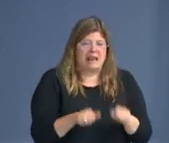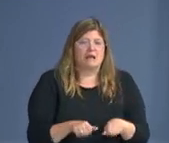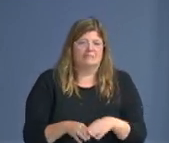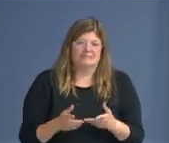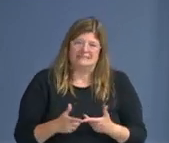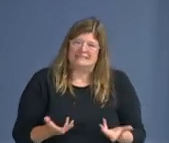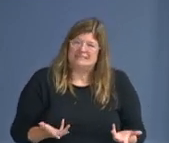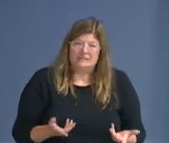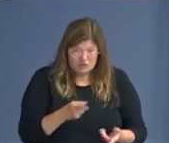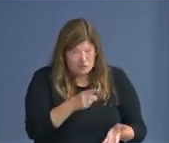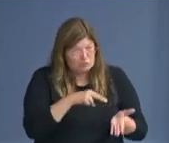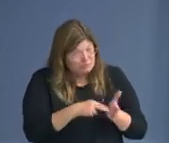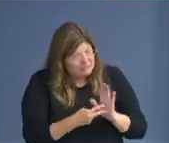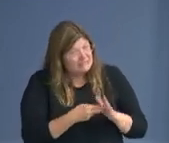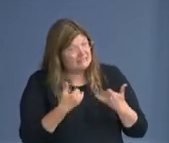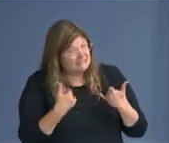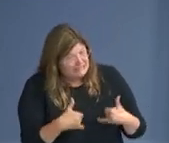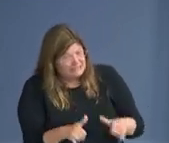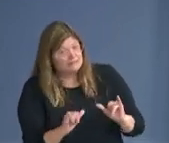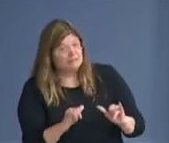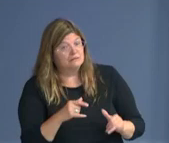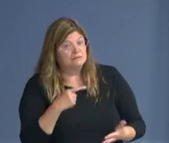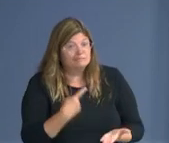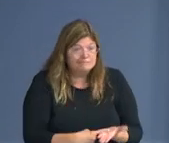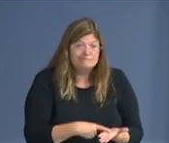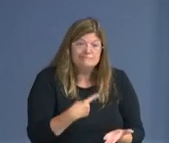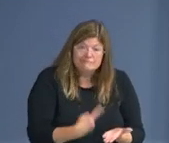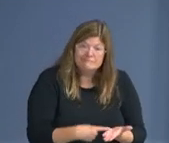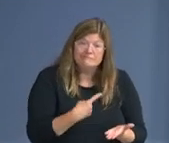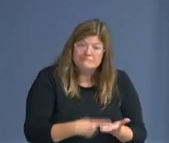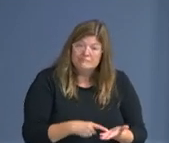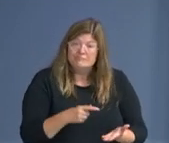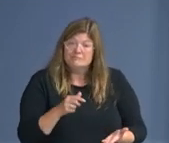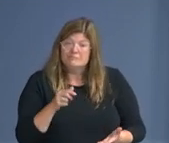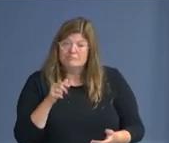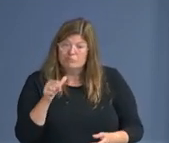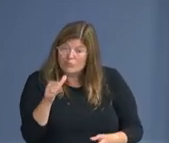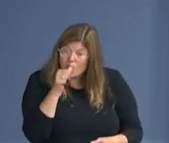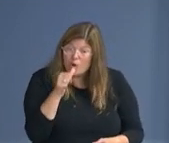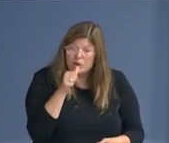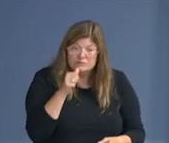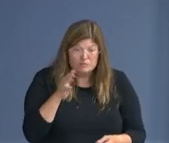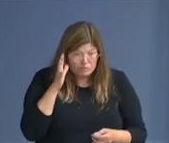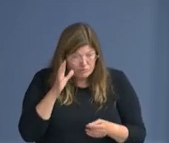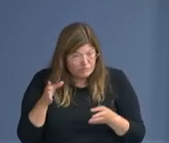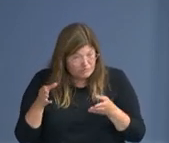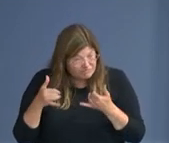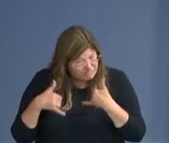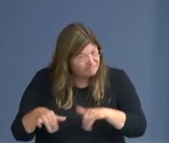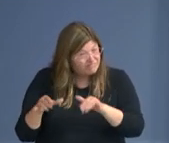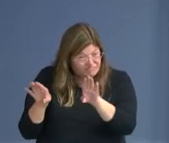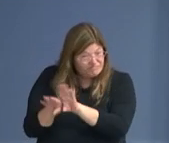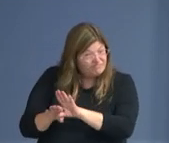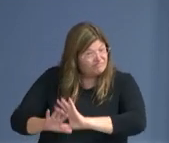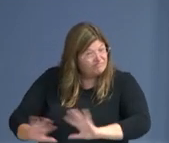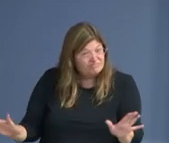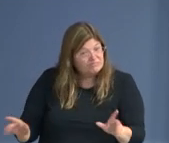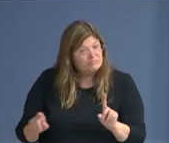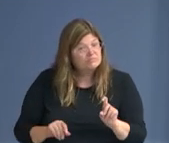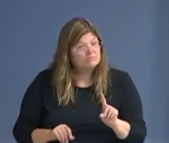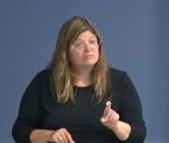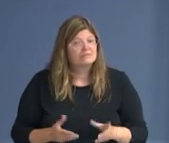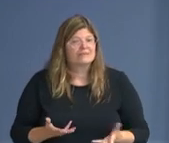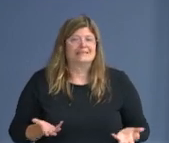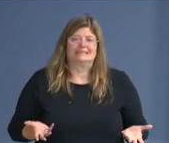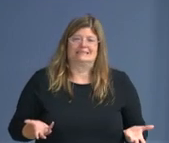the region to keep those, um, venues and those activities closed. We, we have ongoing, uh, discussions across the national